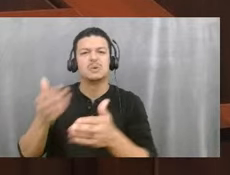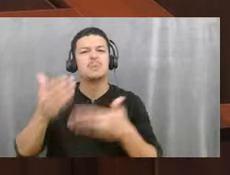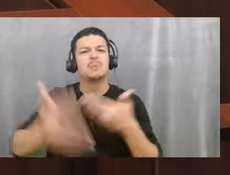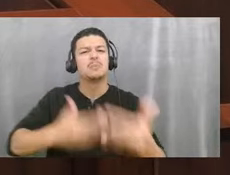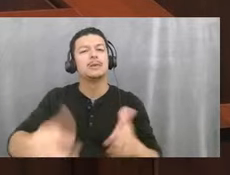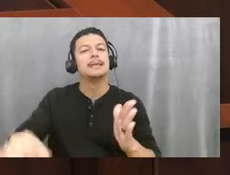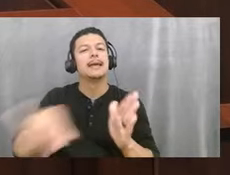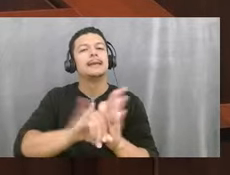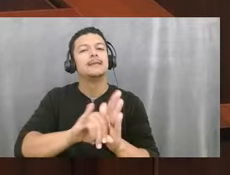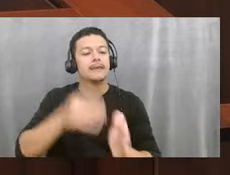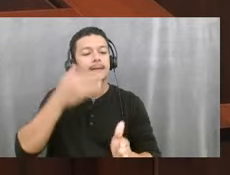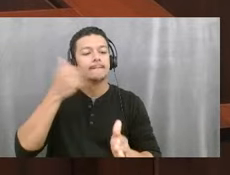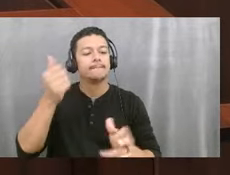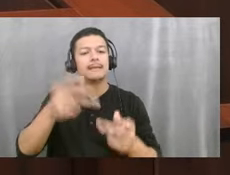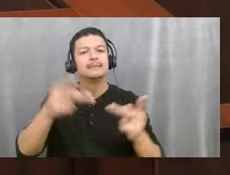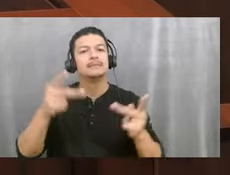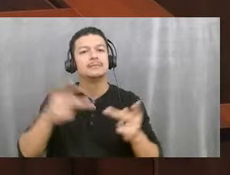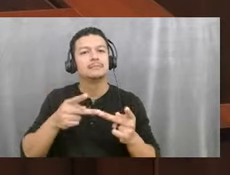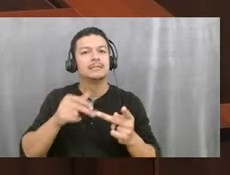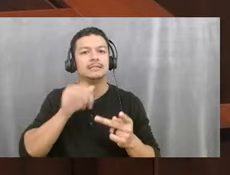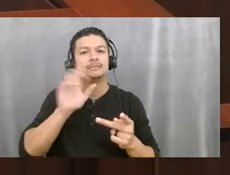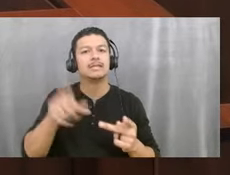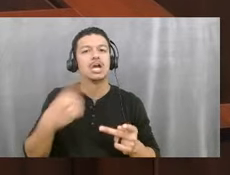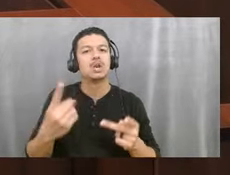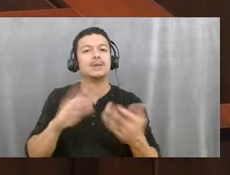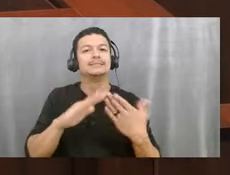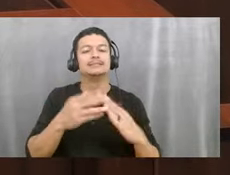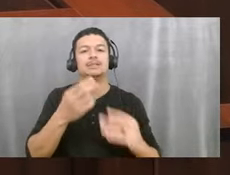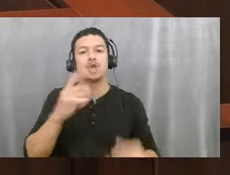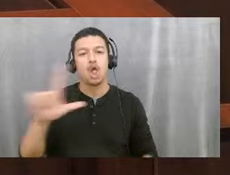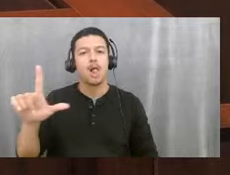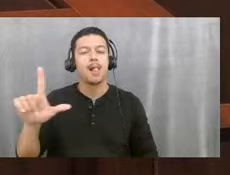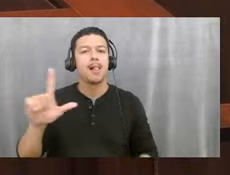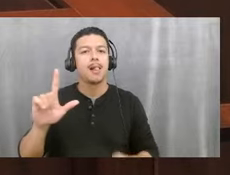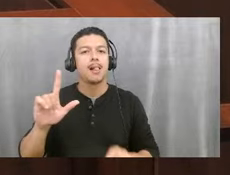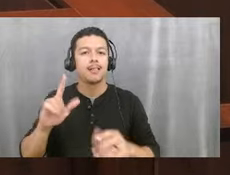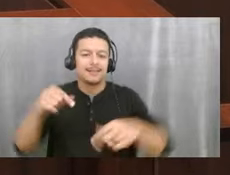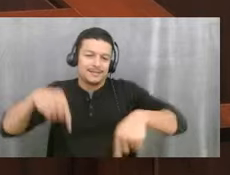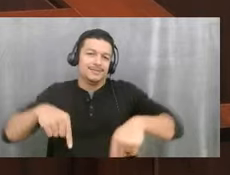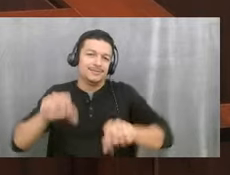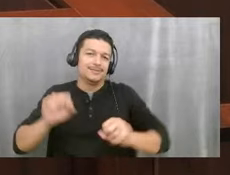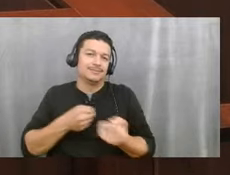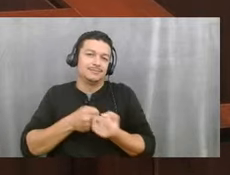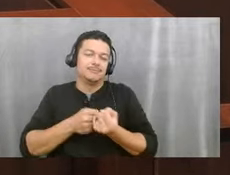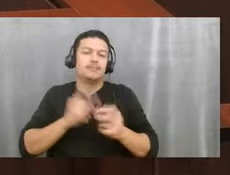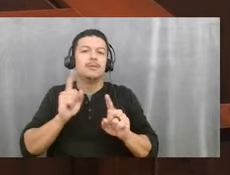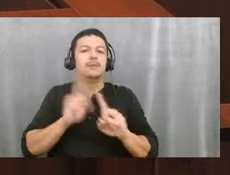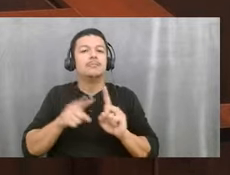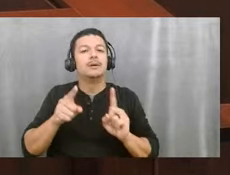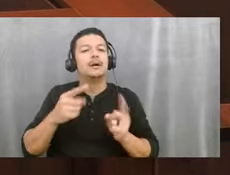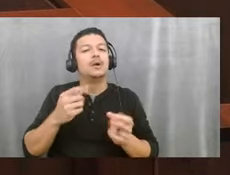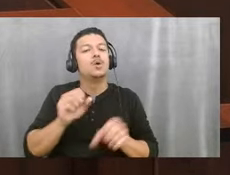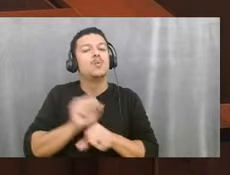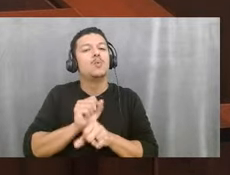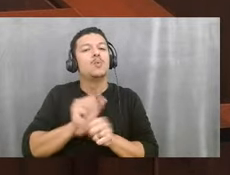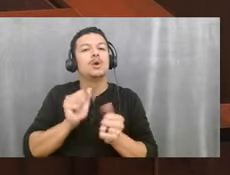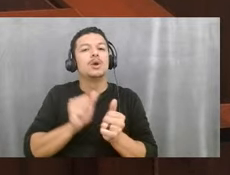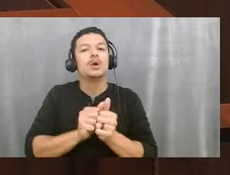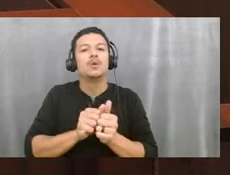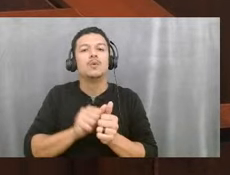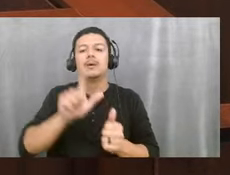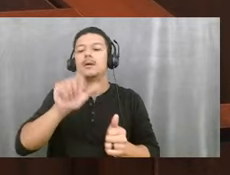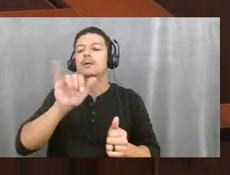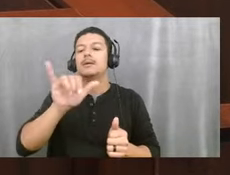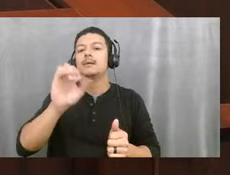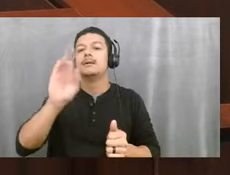not only in city hall, where that location can be. Obviously we're always here at city hall to assist. Um, but we're, working with the layout of the lobby and what